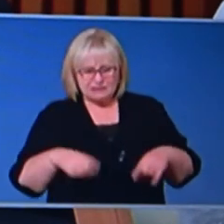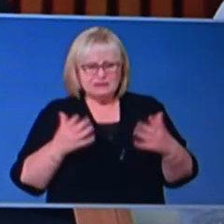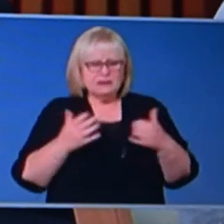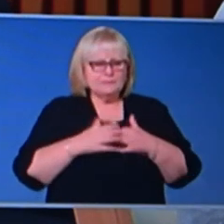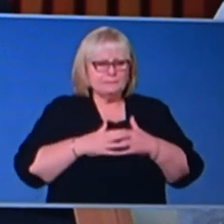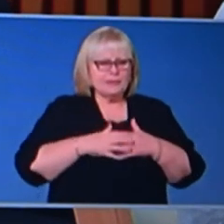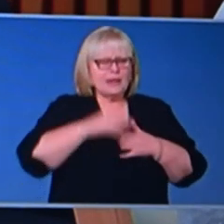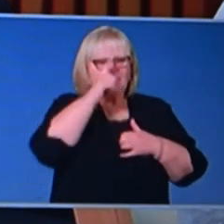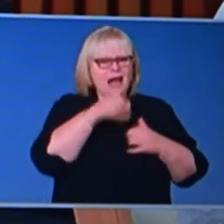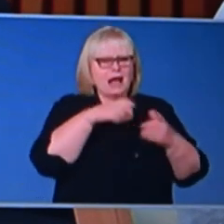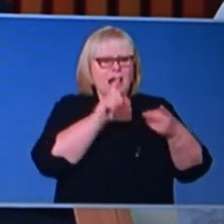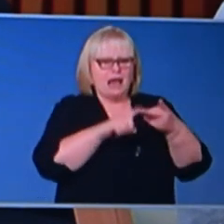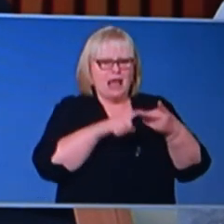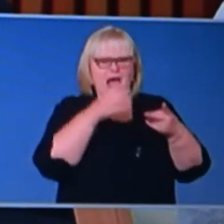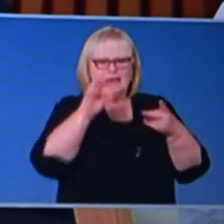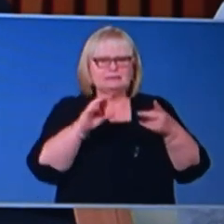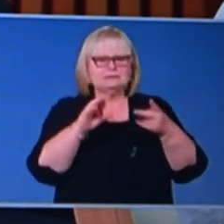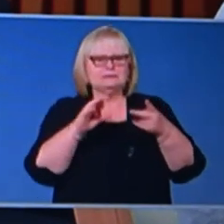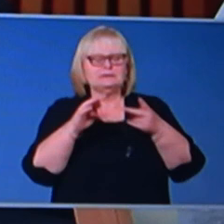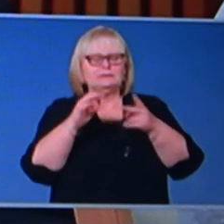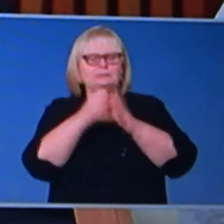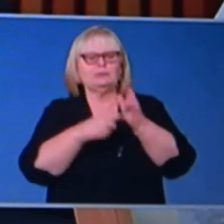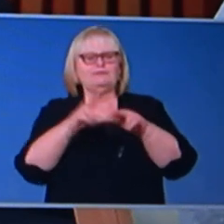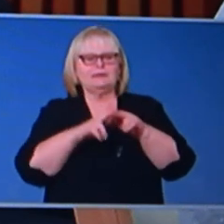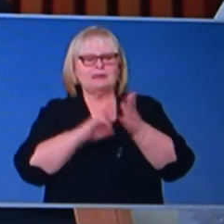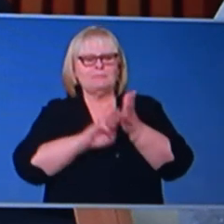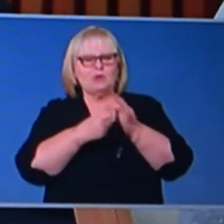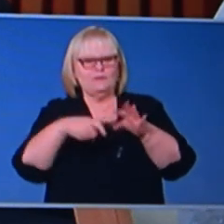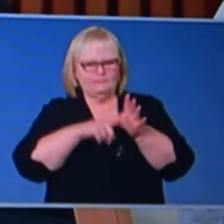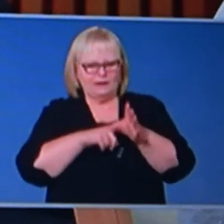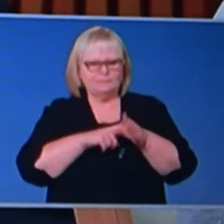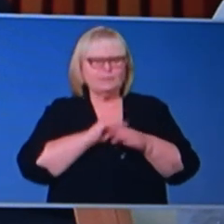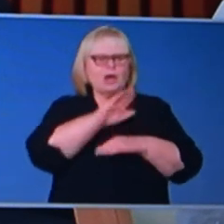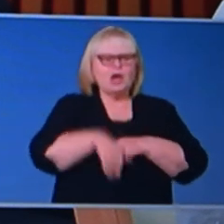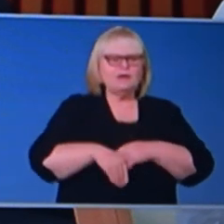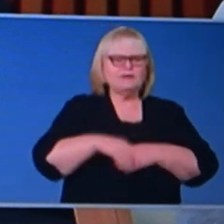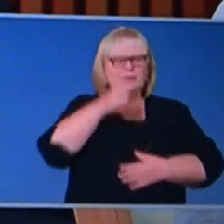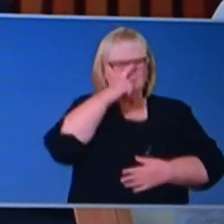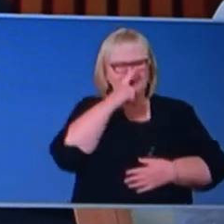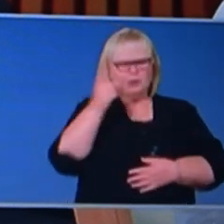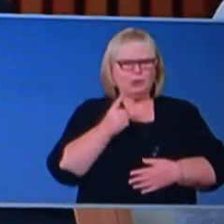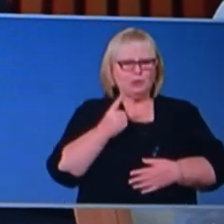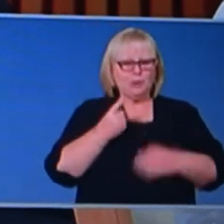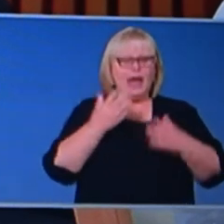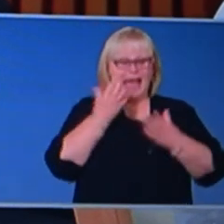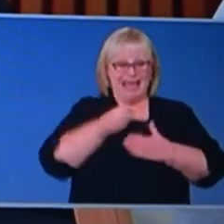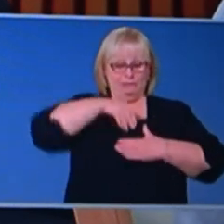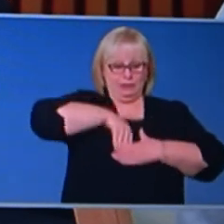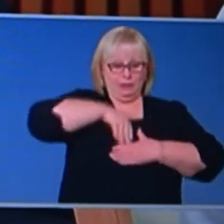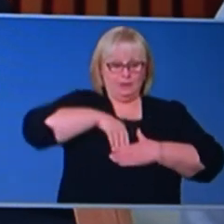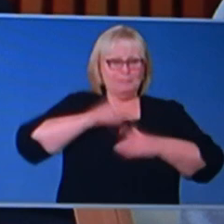And can I also ask a question of professor Murphy on asymptomatic testing? I'm interested in your observations about whether,